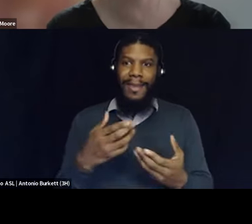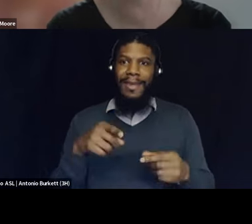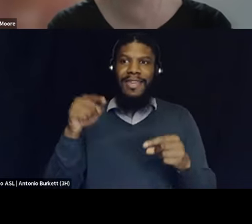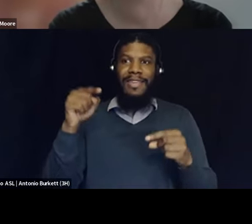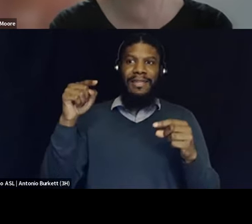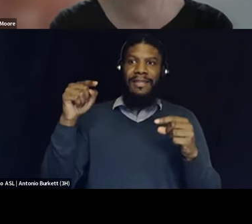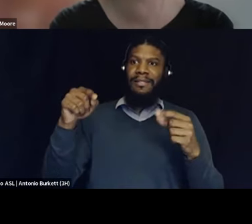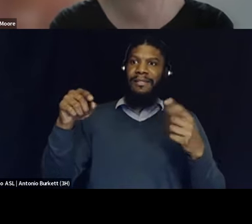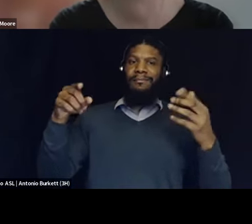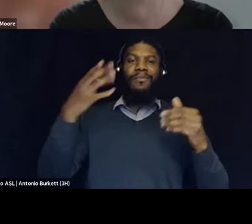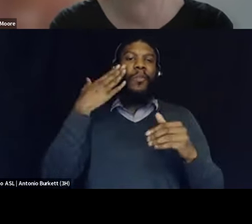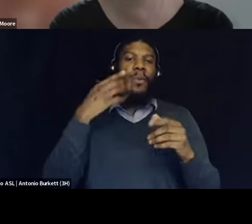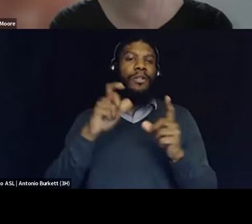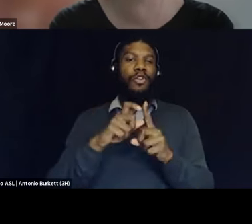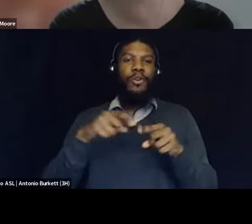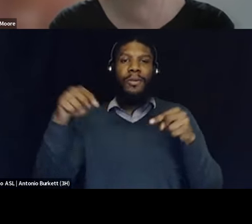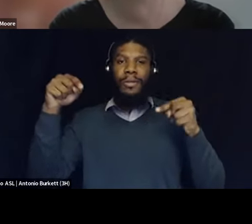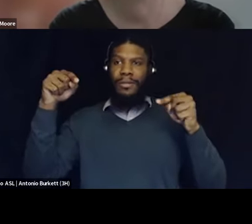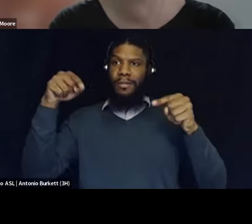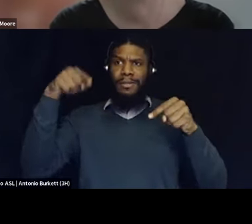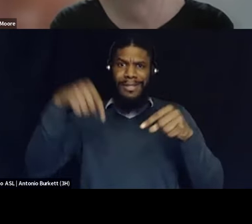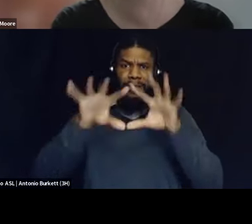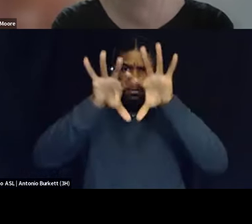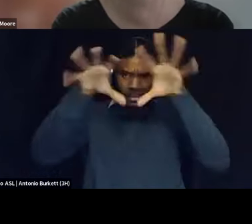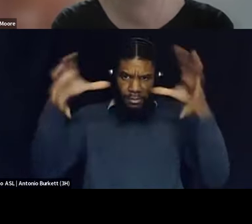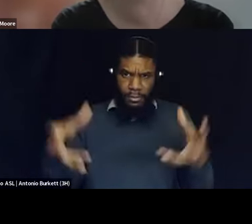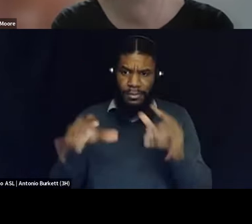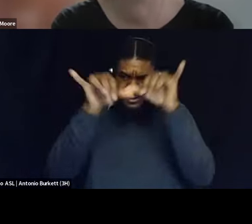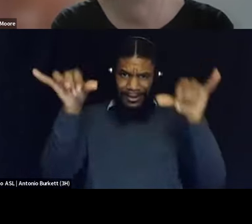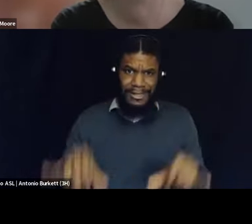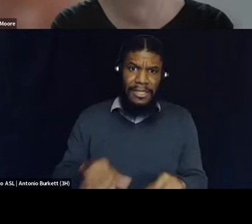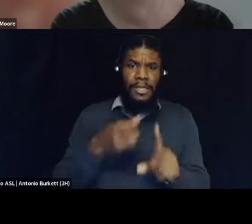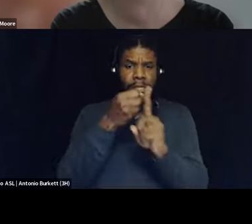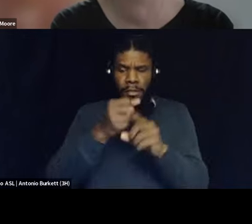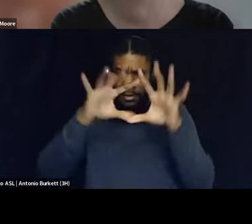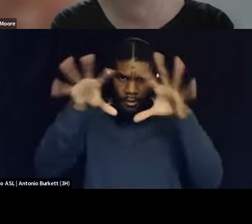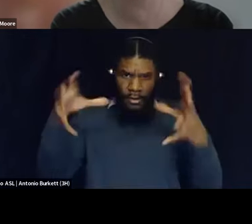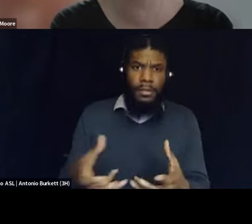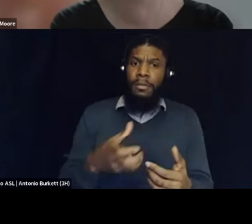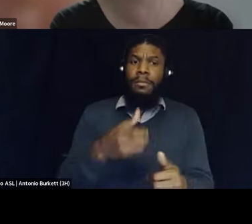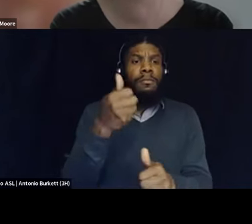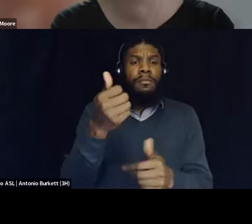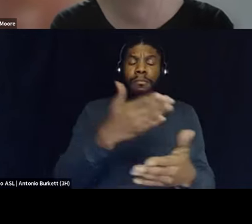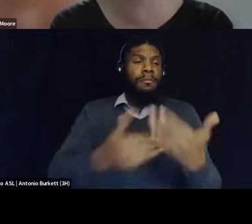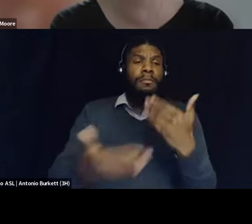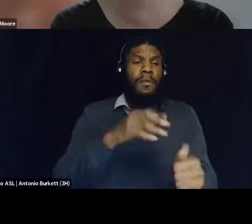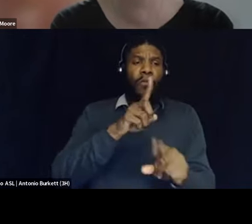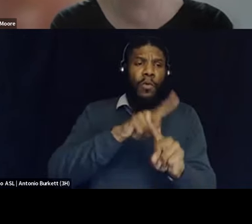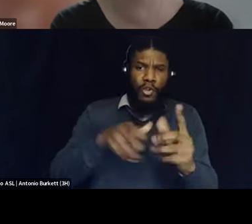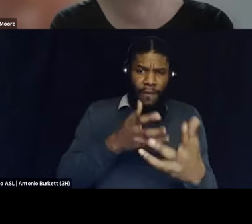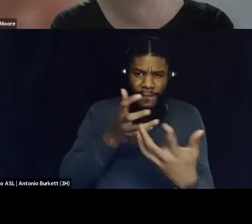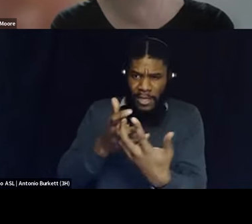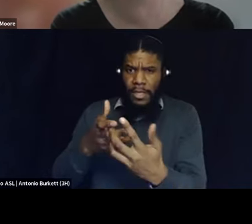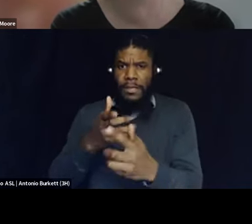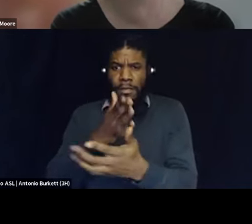a lot of tentacles and so everyone just grab onto the one closest to you whatever your superpower is whatever your organizing strategy is